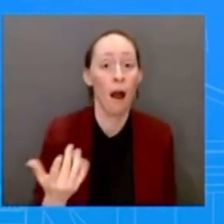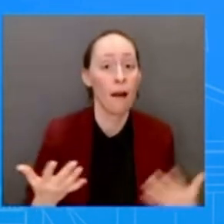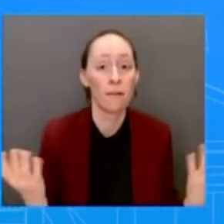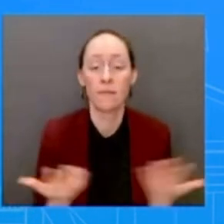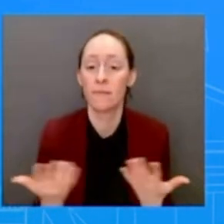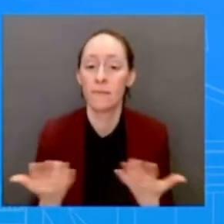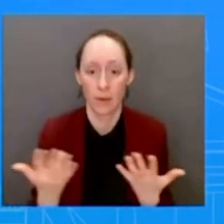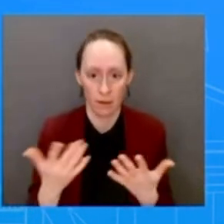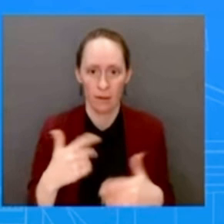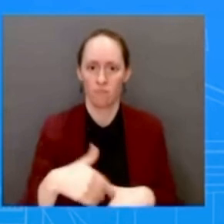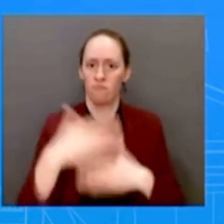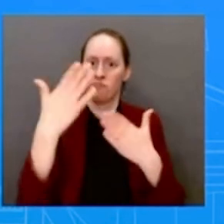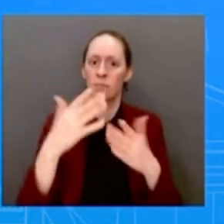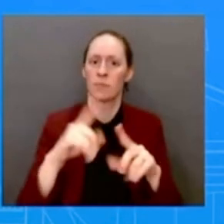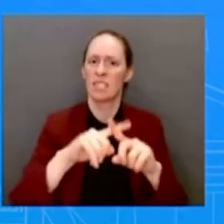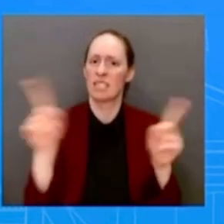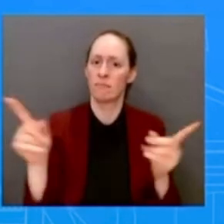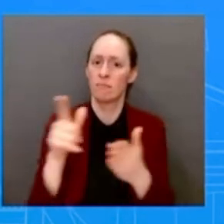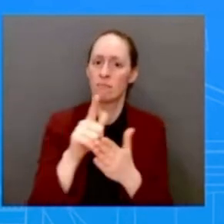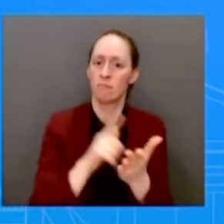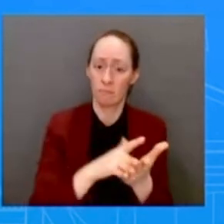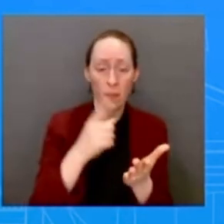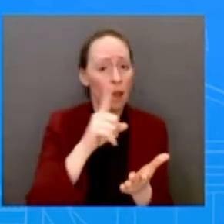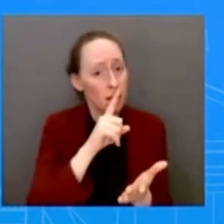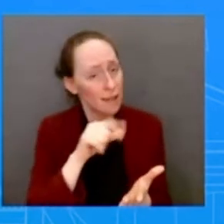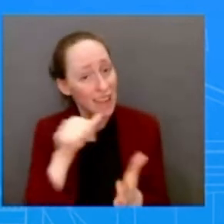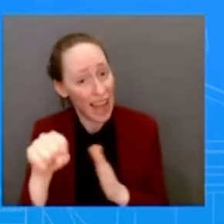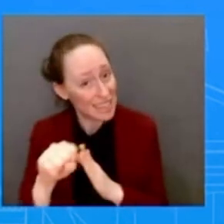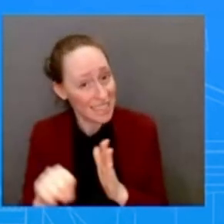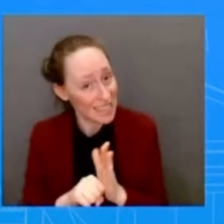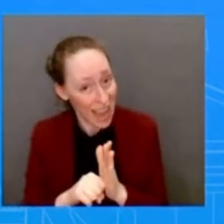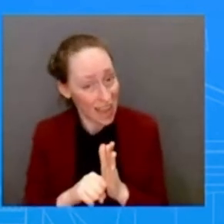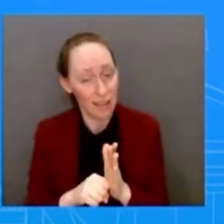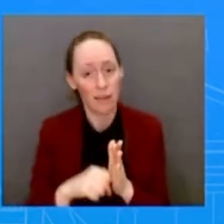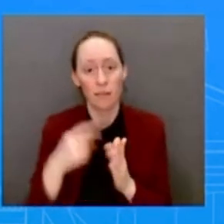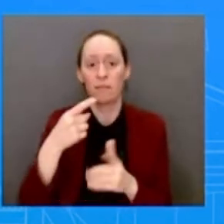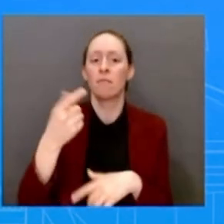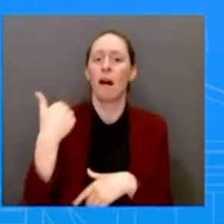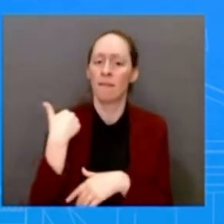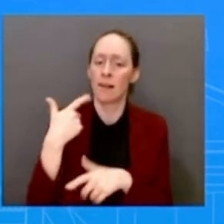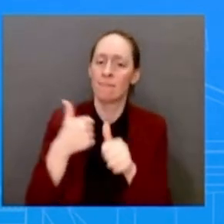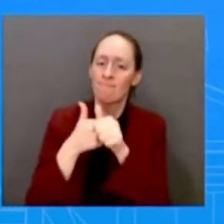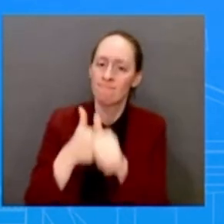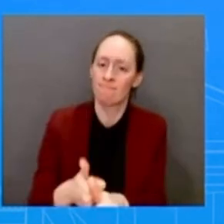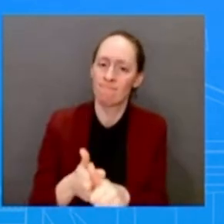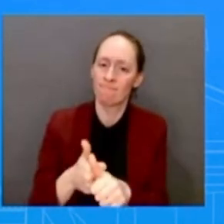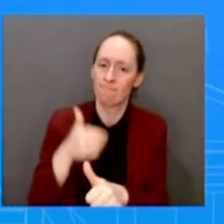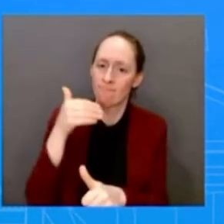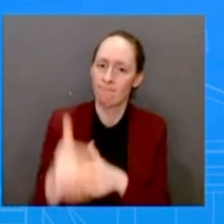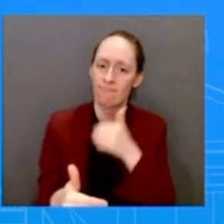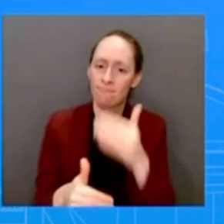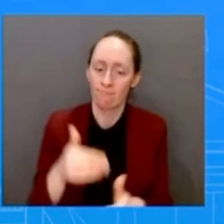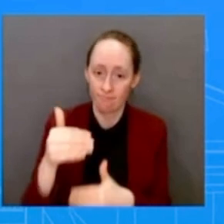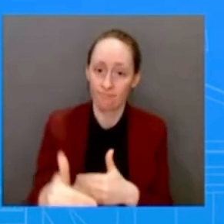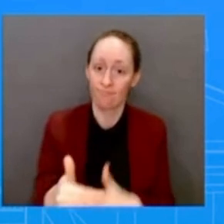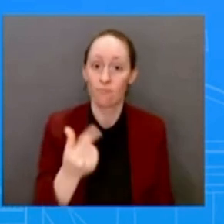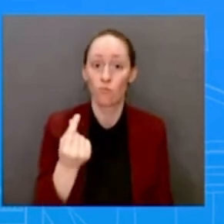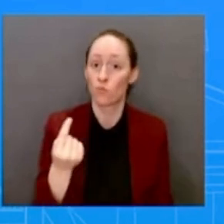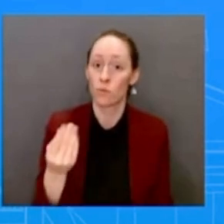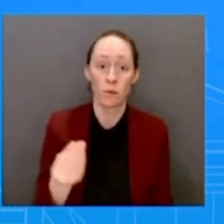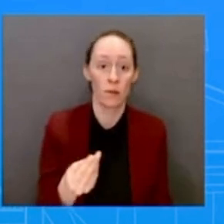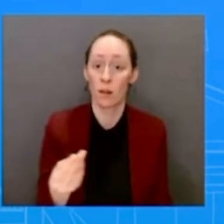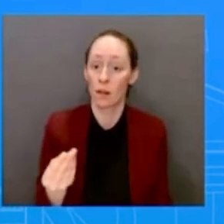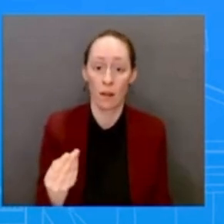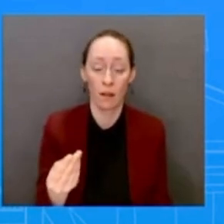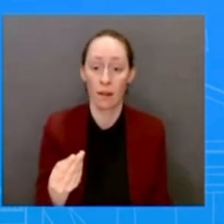their processes, right? They went through their mechanics. It ended up in Congress. We put out a SAP saying, yes, we oppose it, but also we